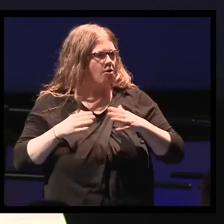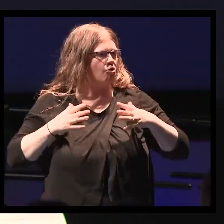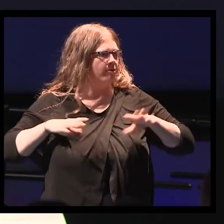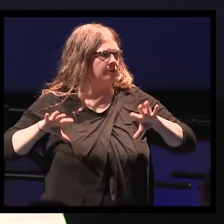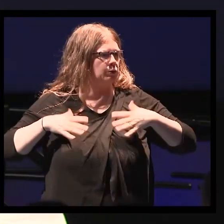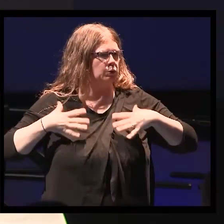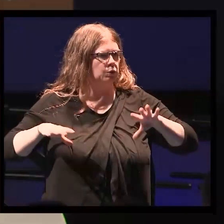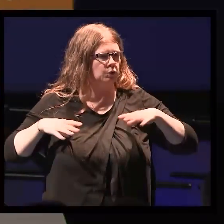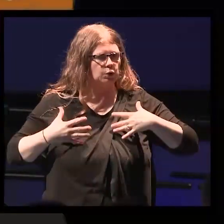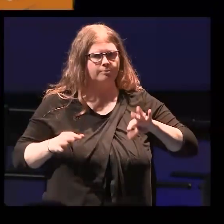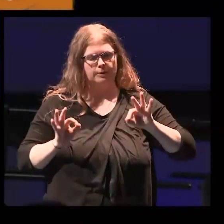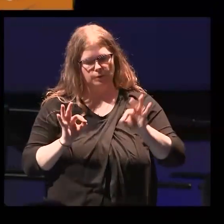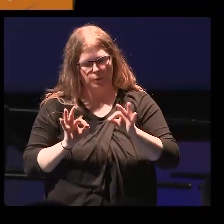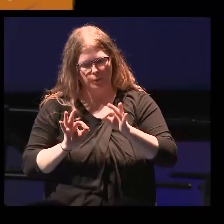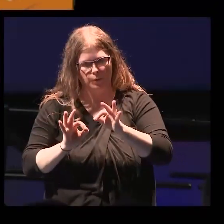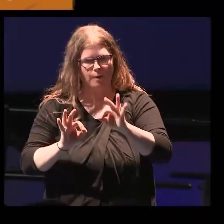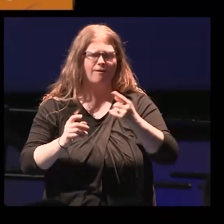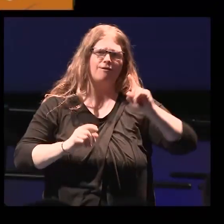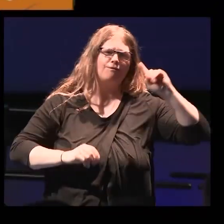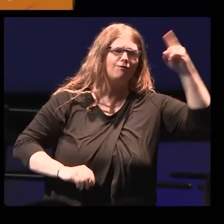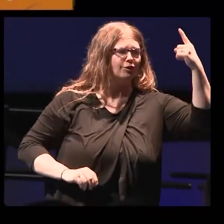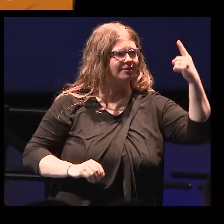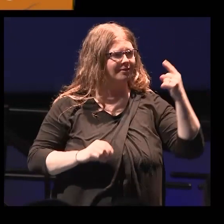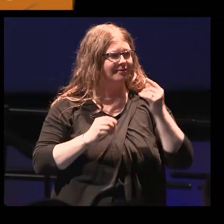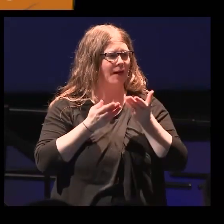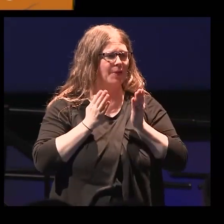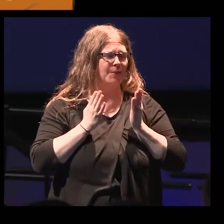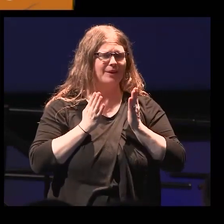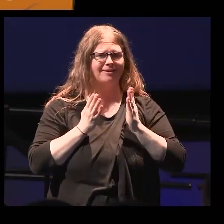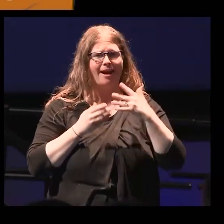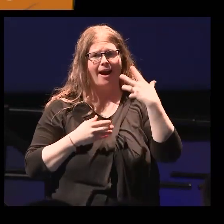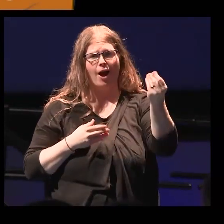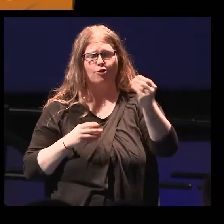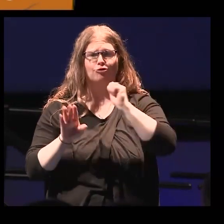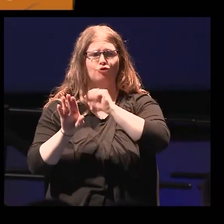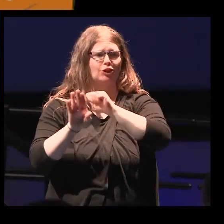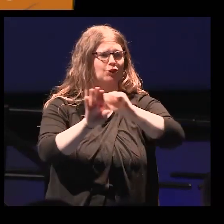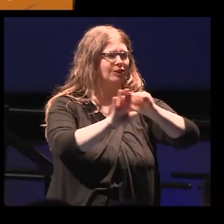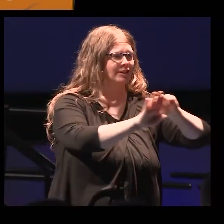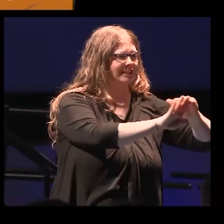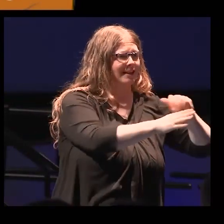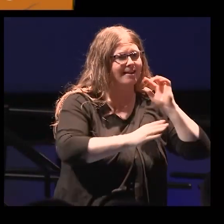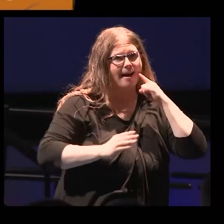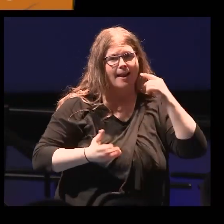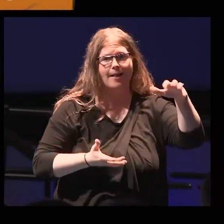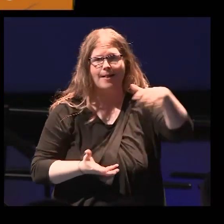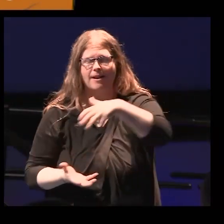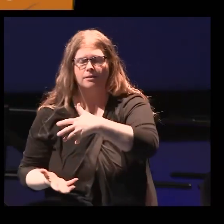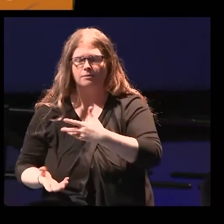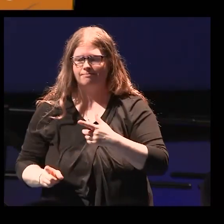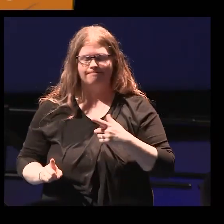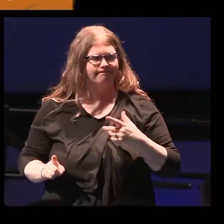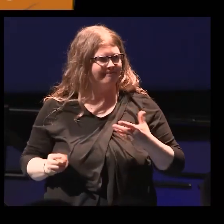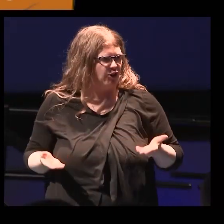and had hoped to take him out for his first Halloween trick-or-treating night. She wasn't going to be able to do that.